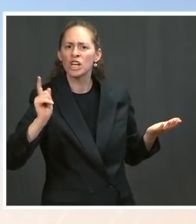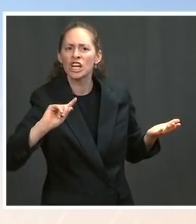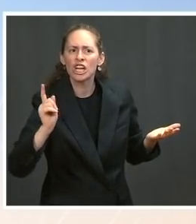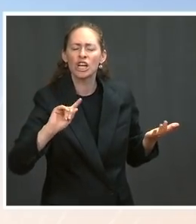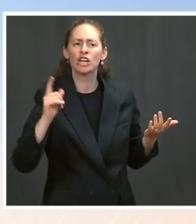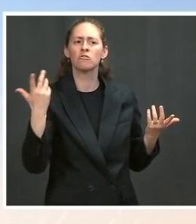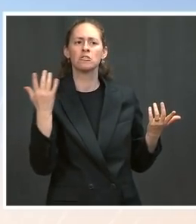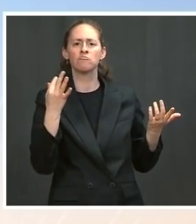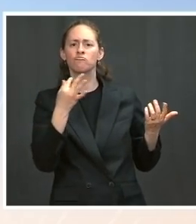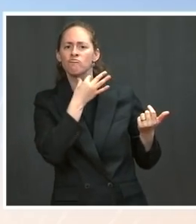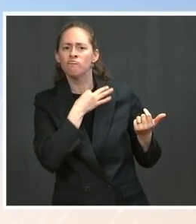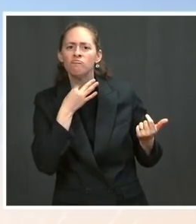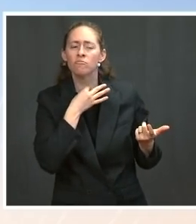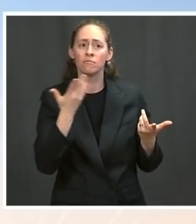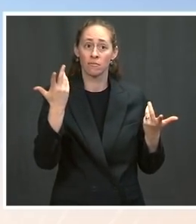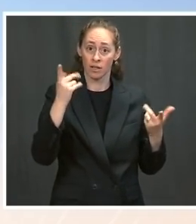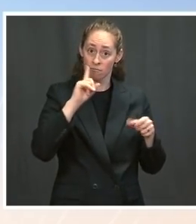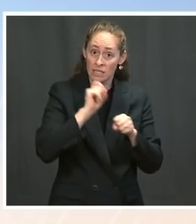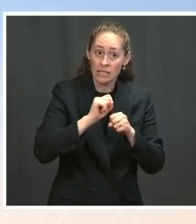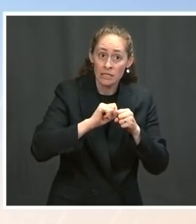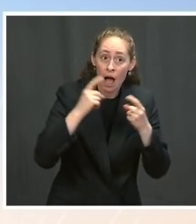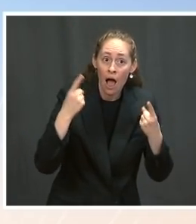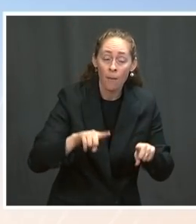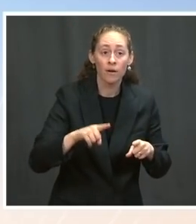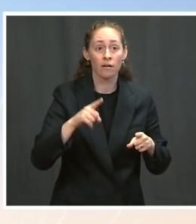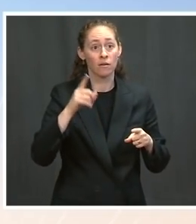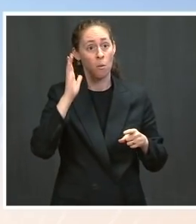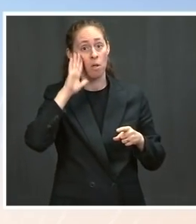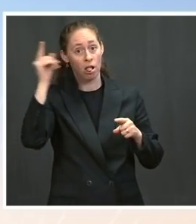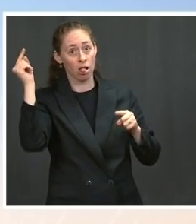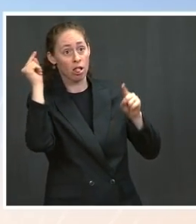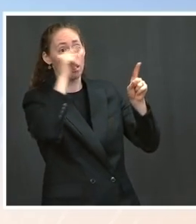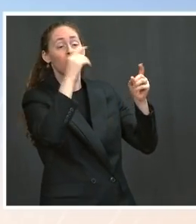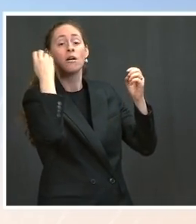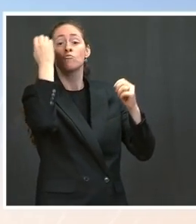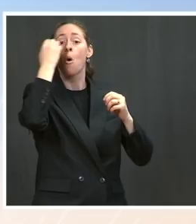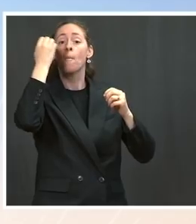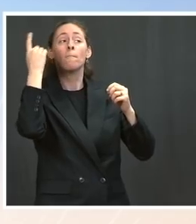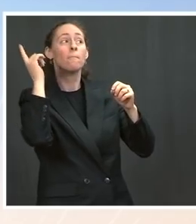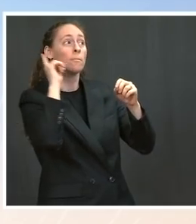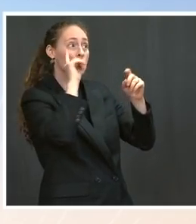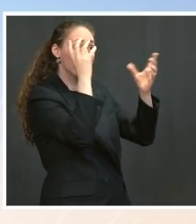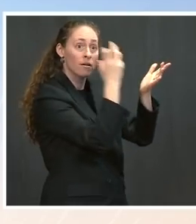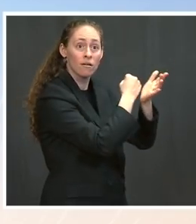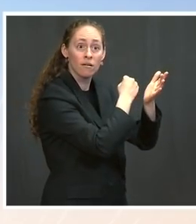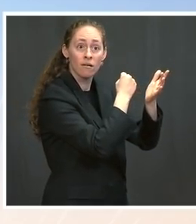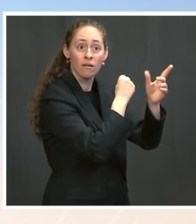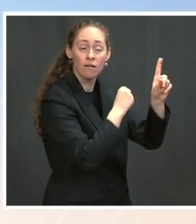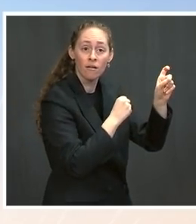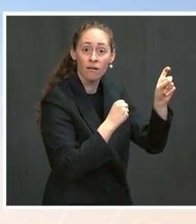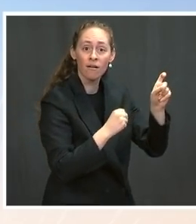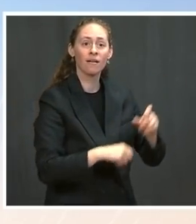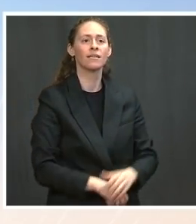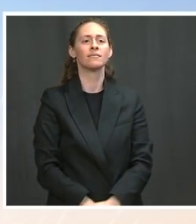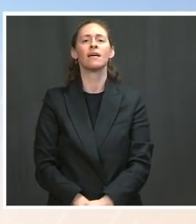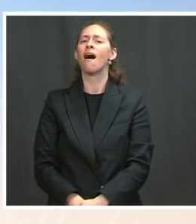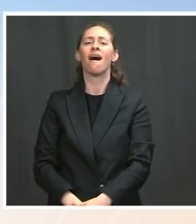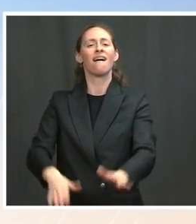when he visits Europe next month? Ms. There's not a meeting with the President locked in yet. Obviously, the President, our President,